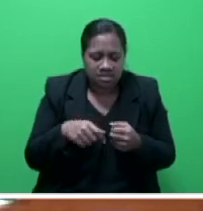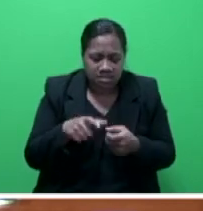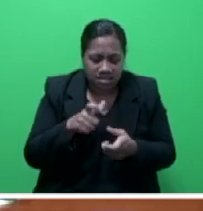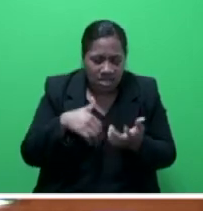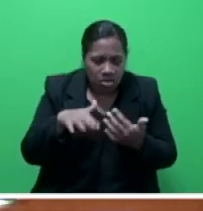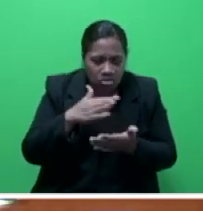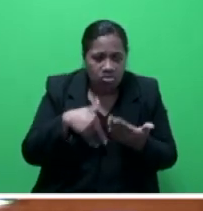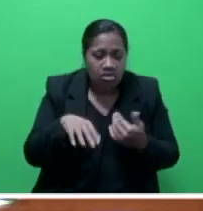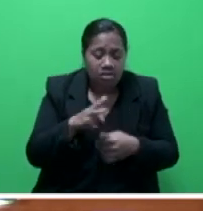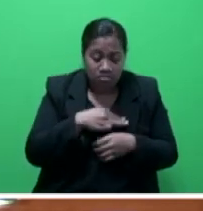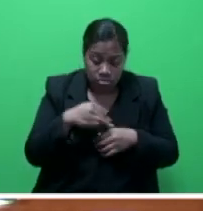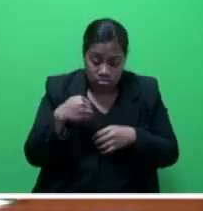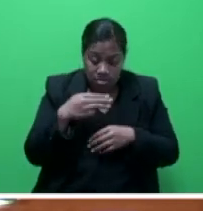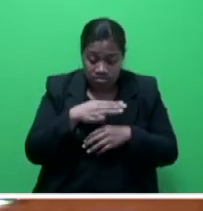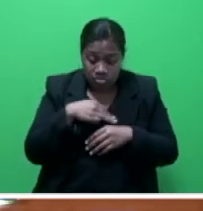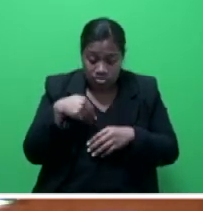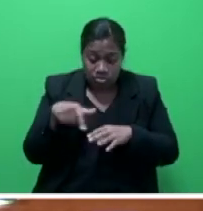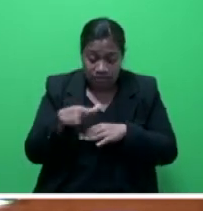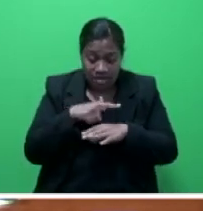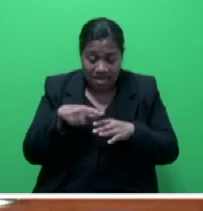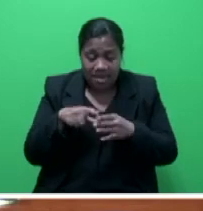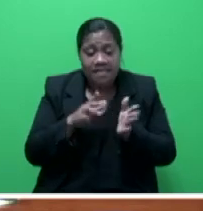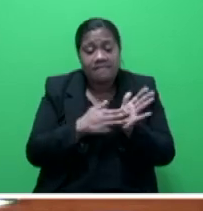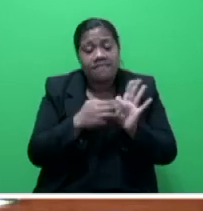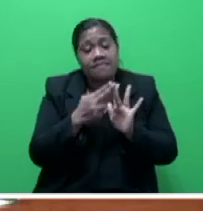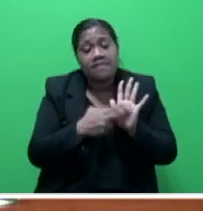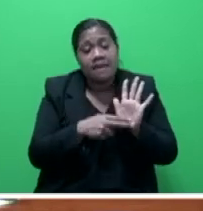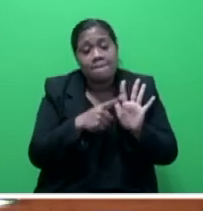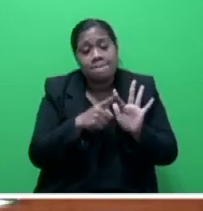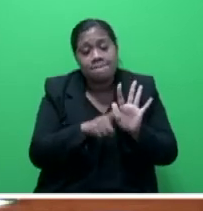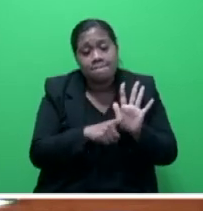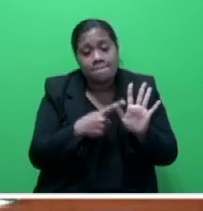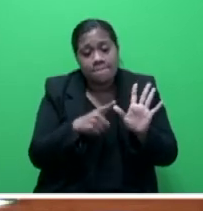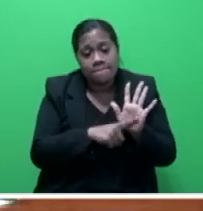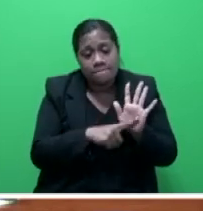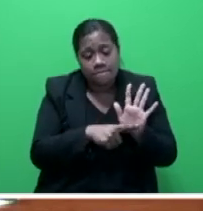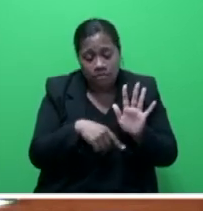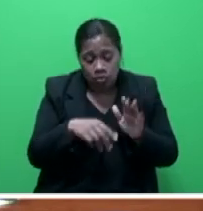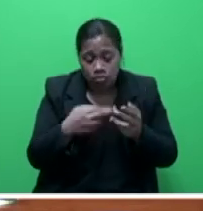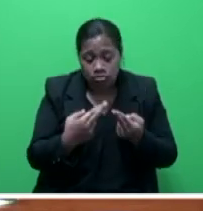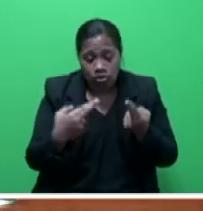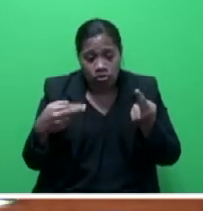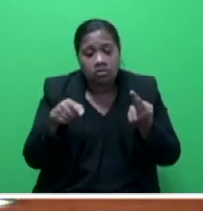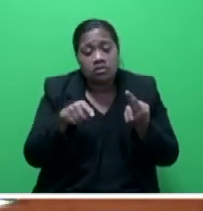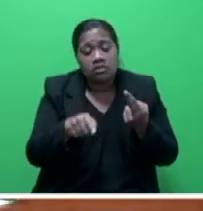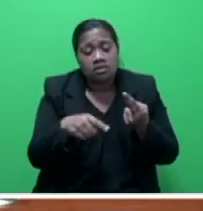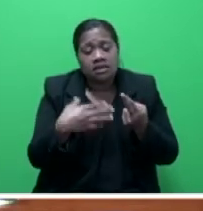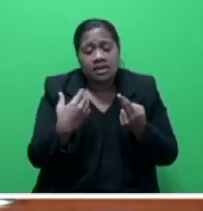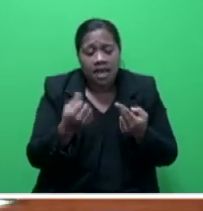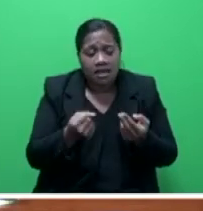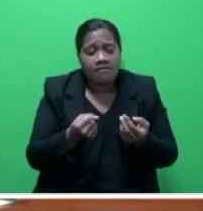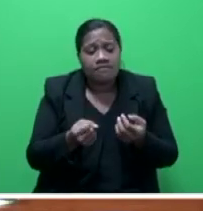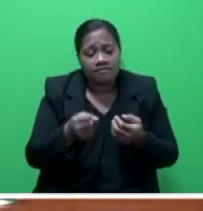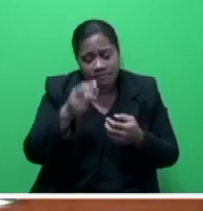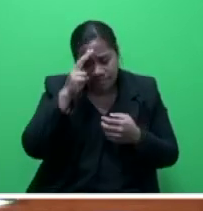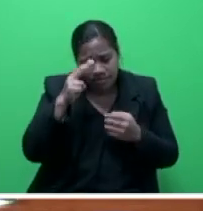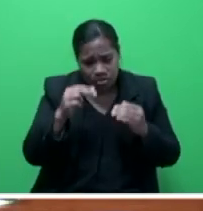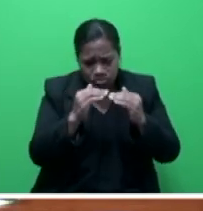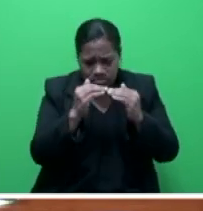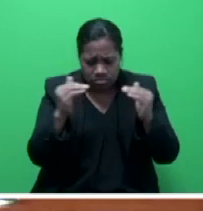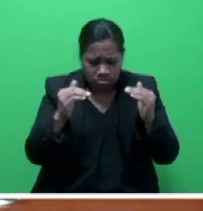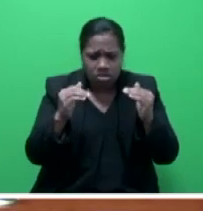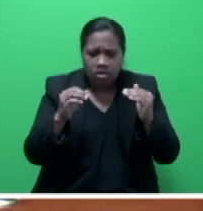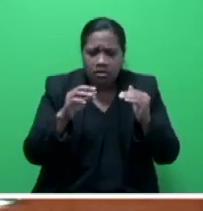the Ministry of Lands and Mineral Resources, through its geospatial information unit, provides a national platform to integrate all of our